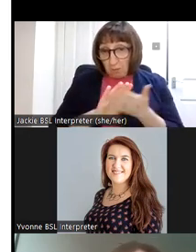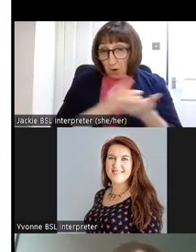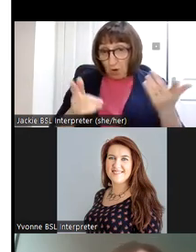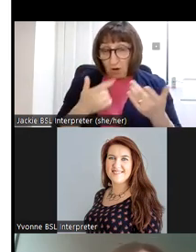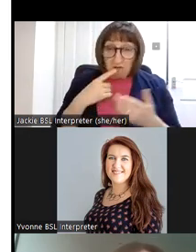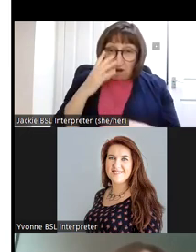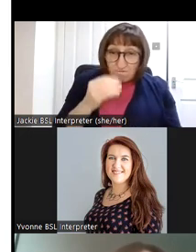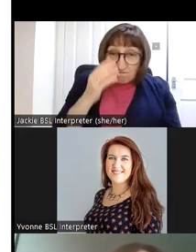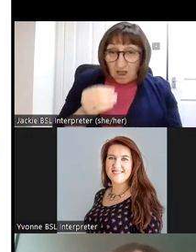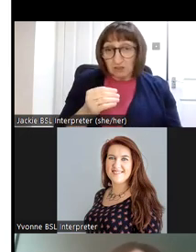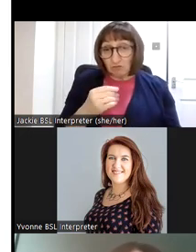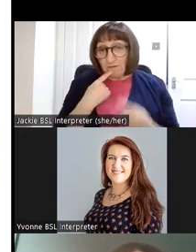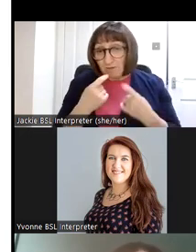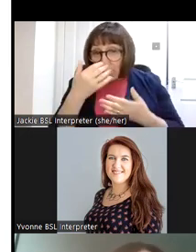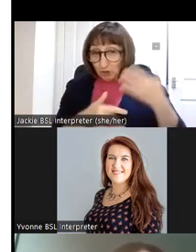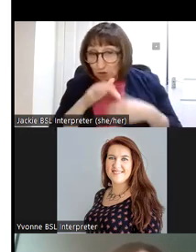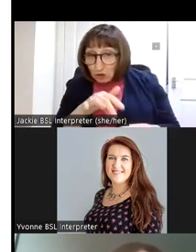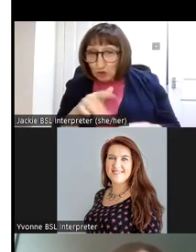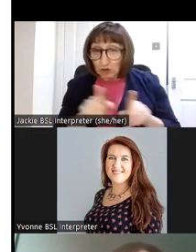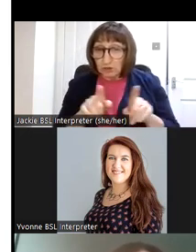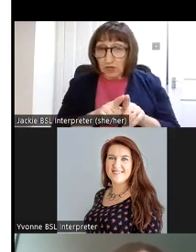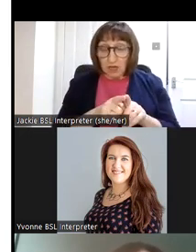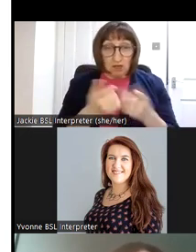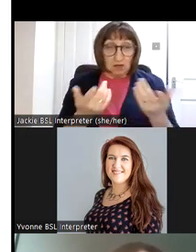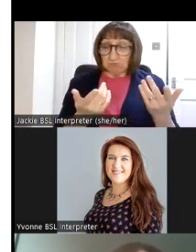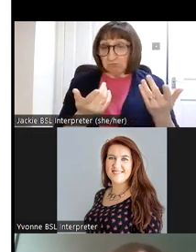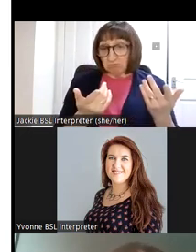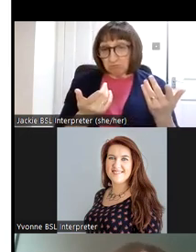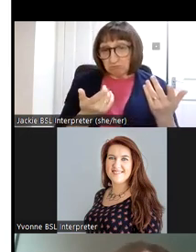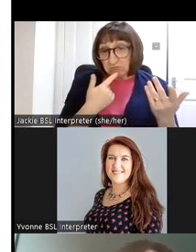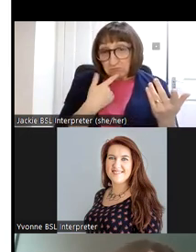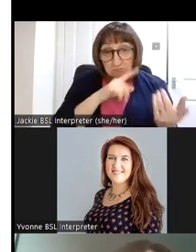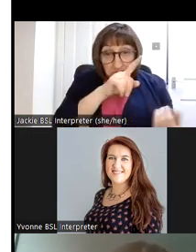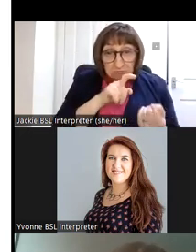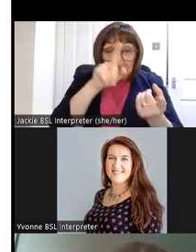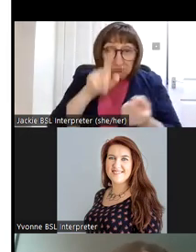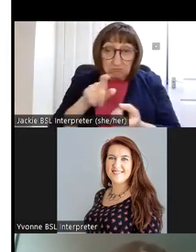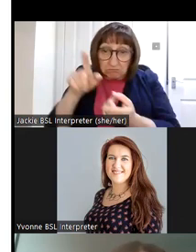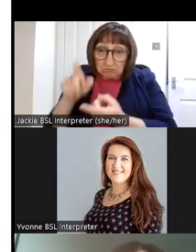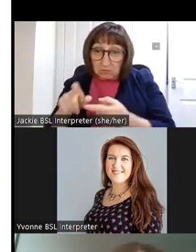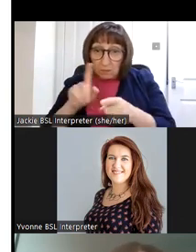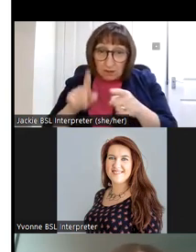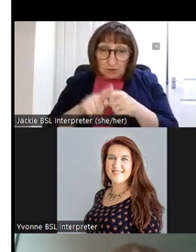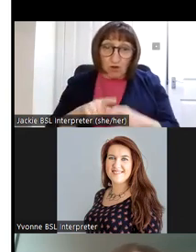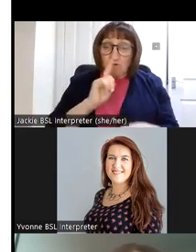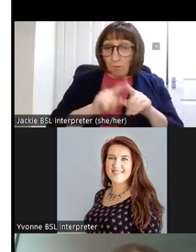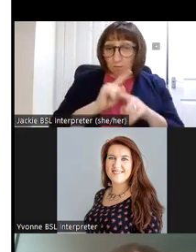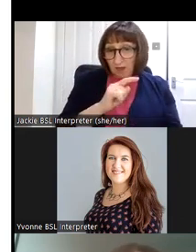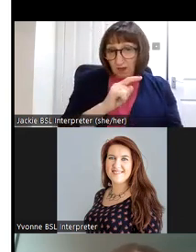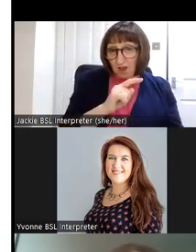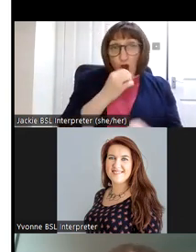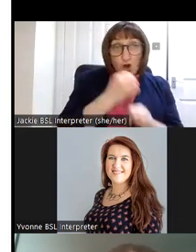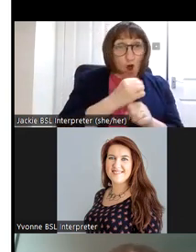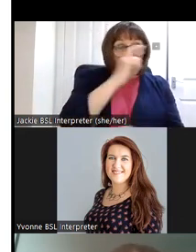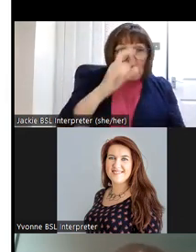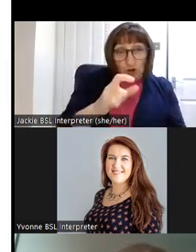advisory material there that from from different uh the from Galway county council the national